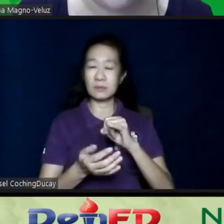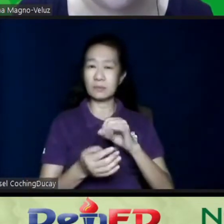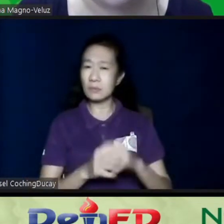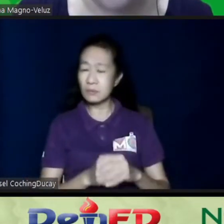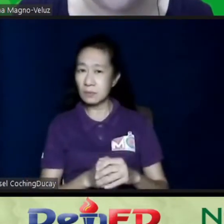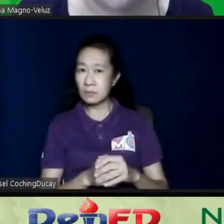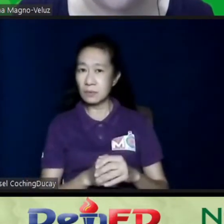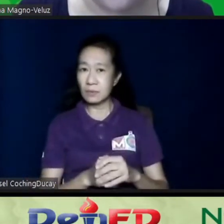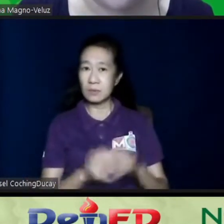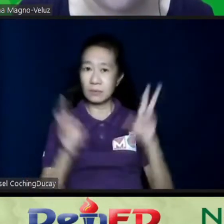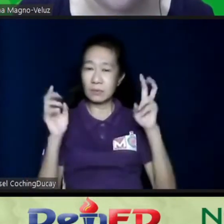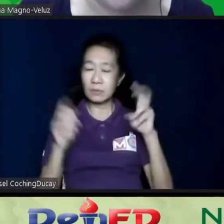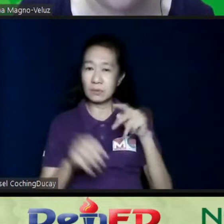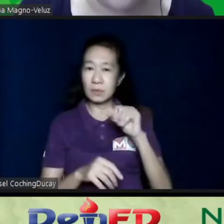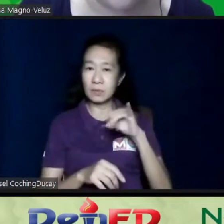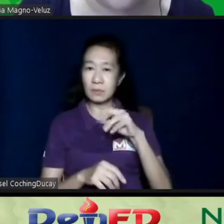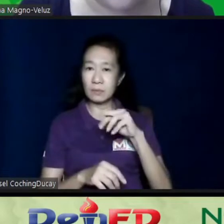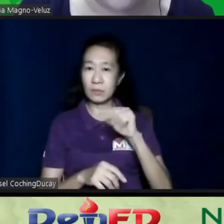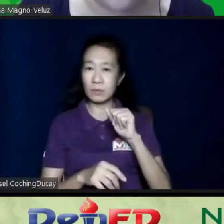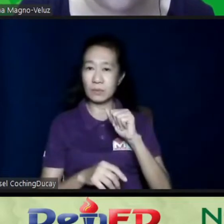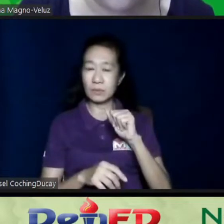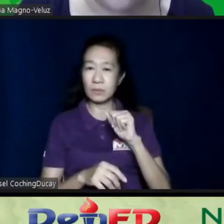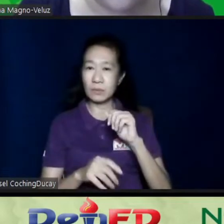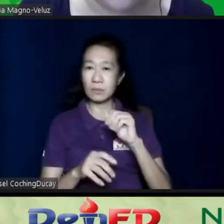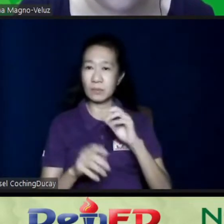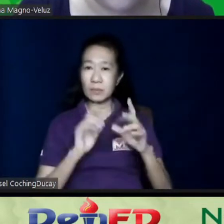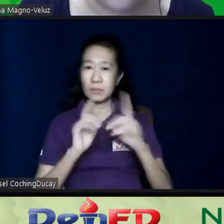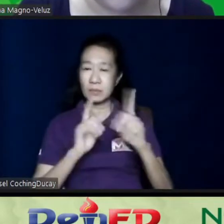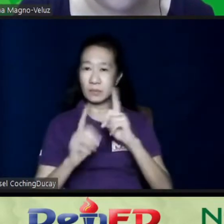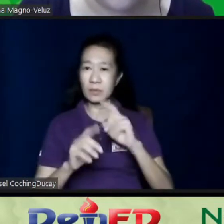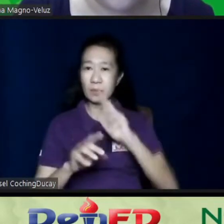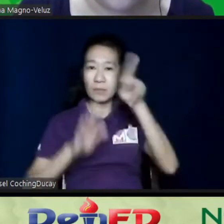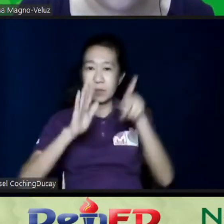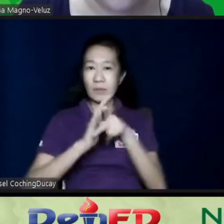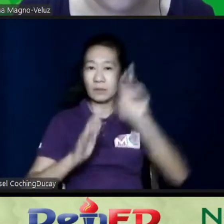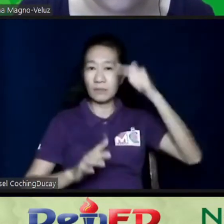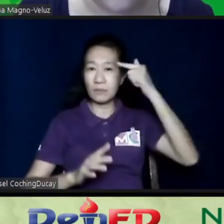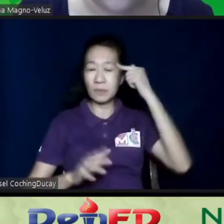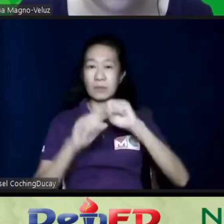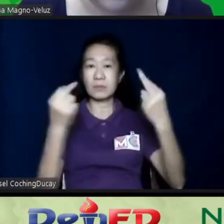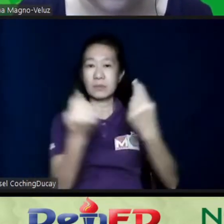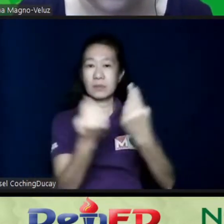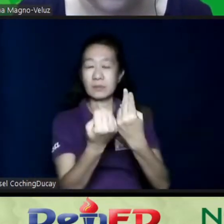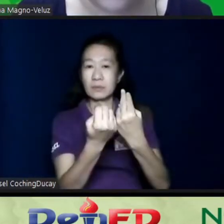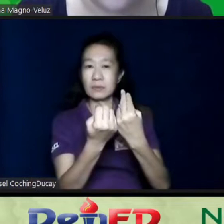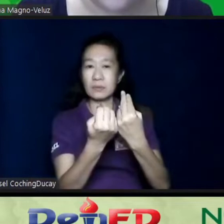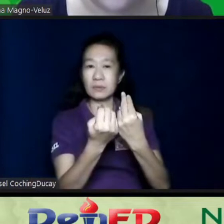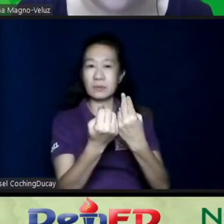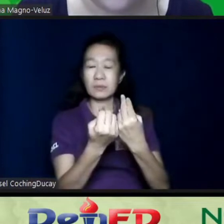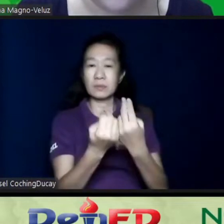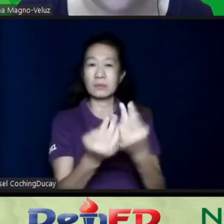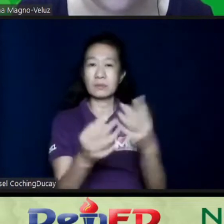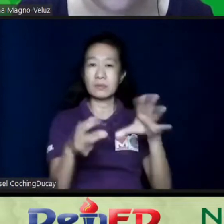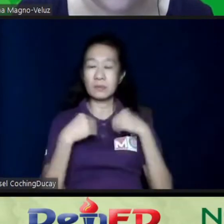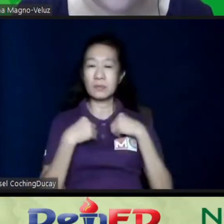And for his efforts and collaborative programs with private and government organizations, he has earned several